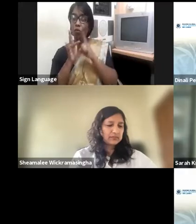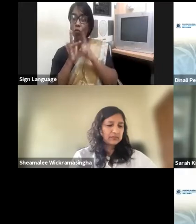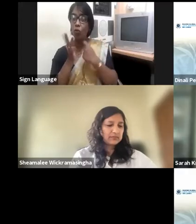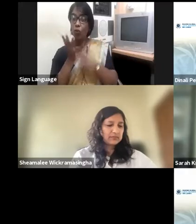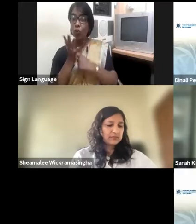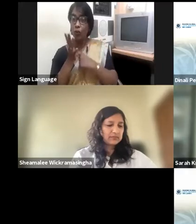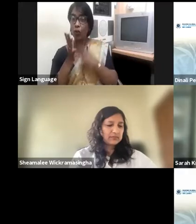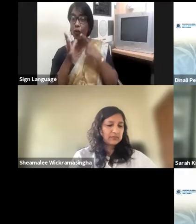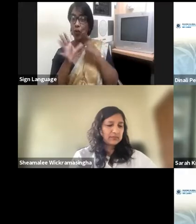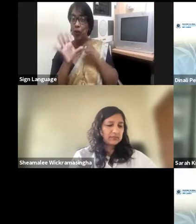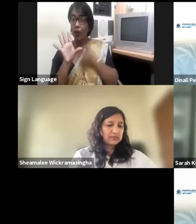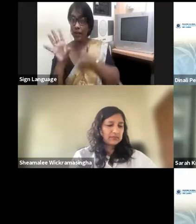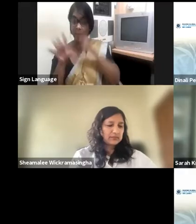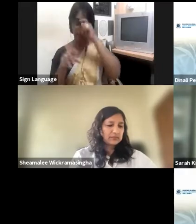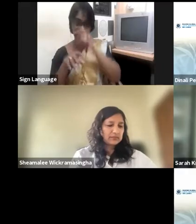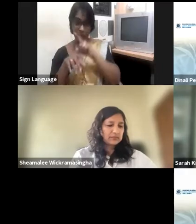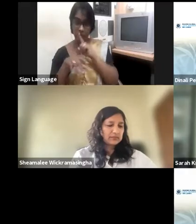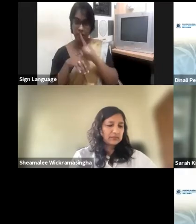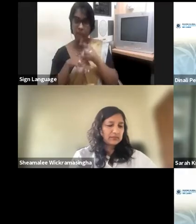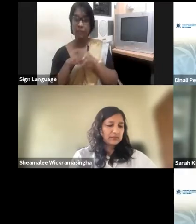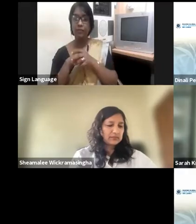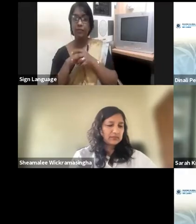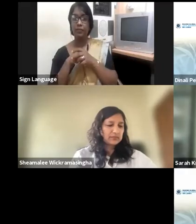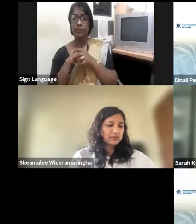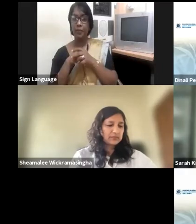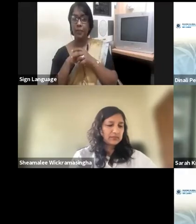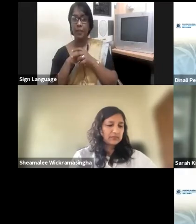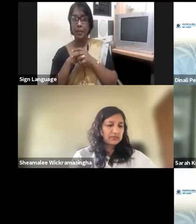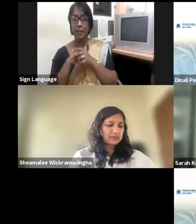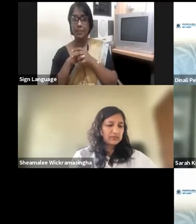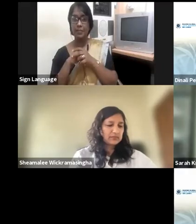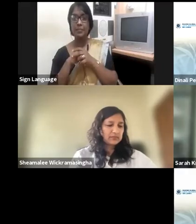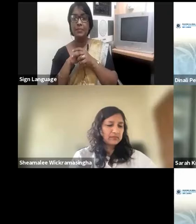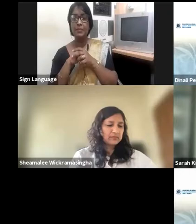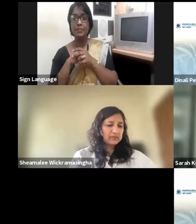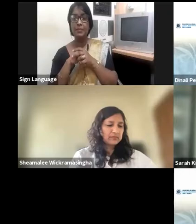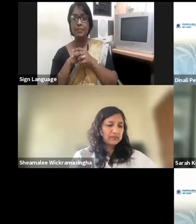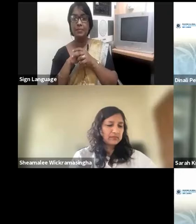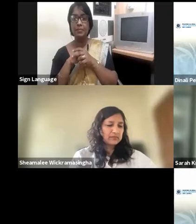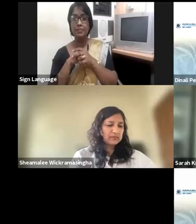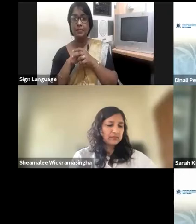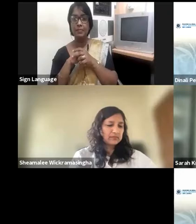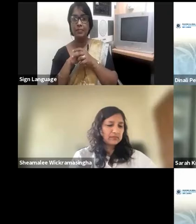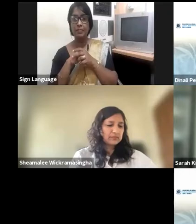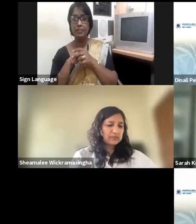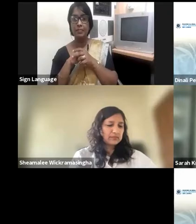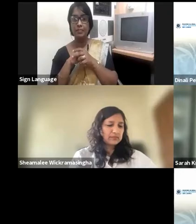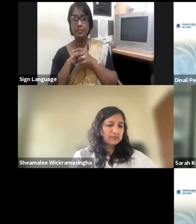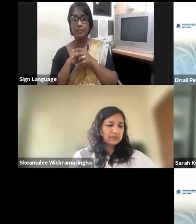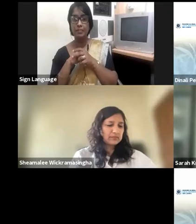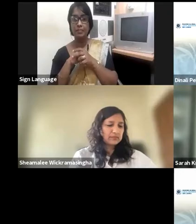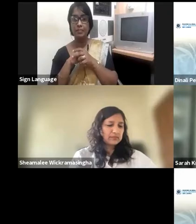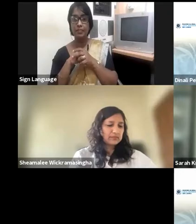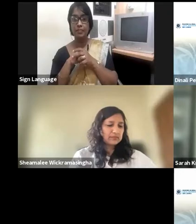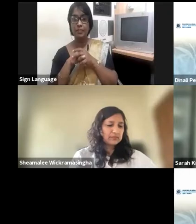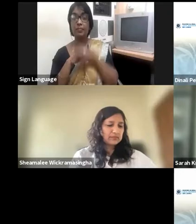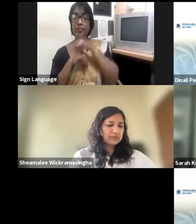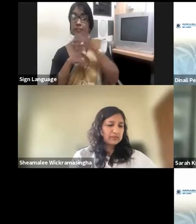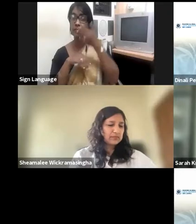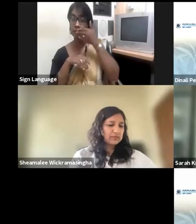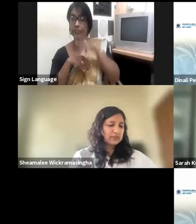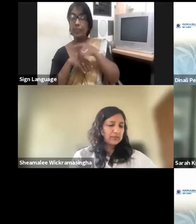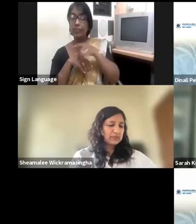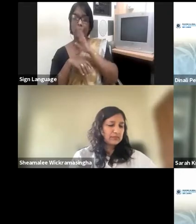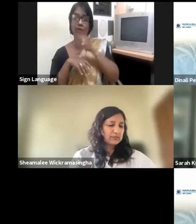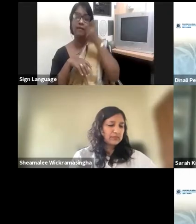People will get selected and they want to get selected places, the capability that they have. But creating a platform